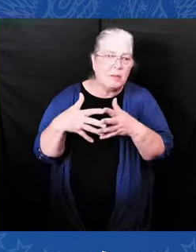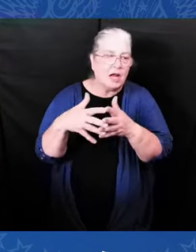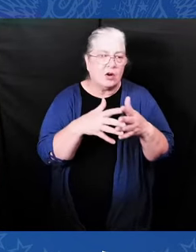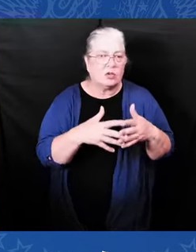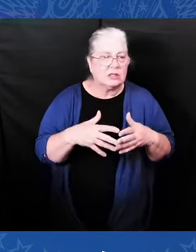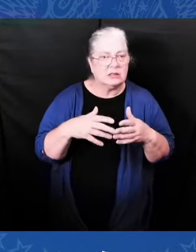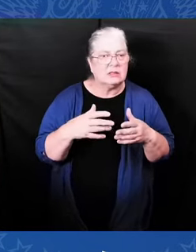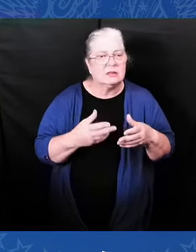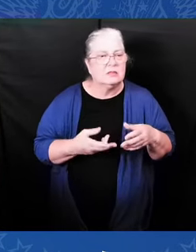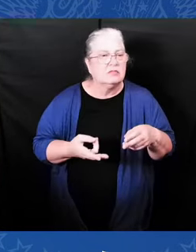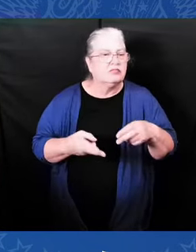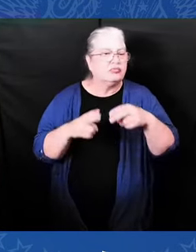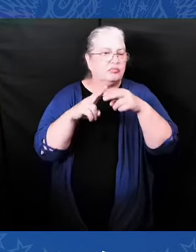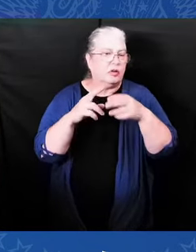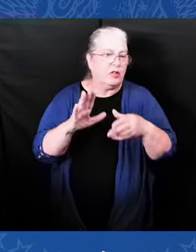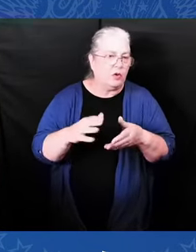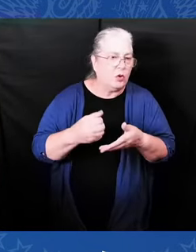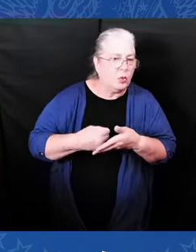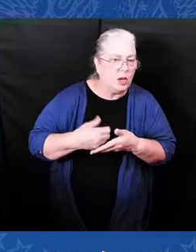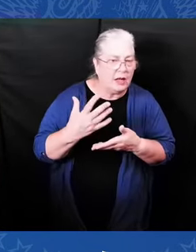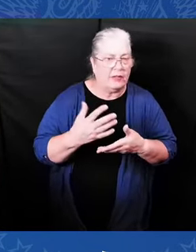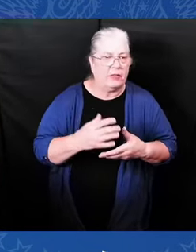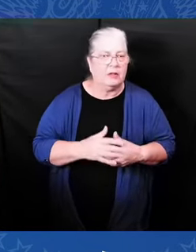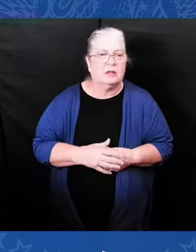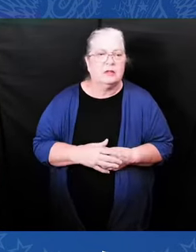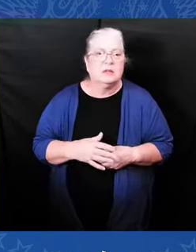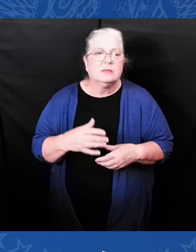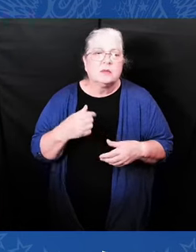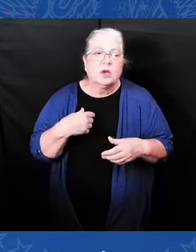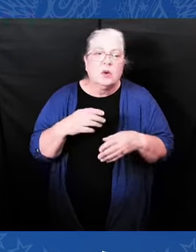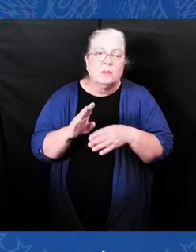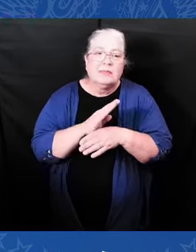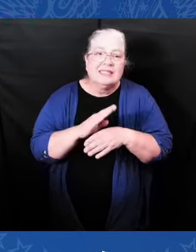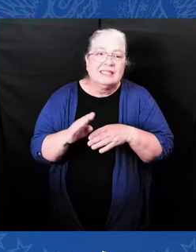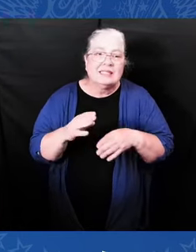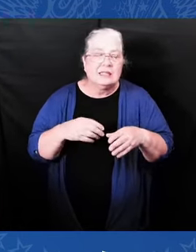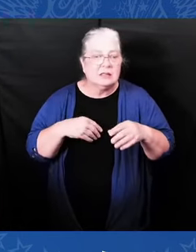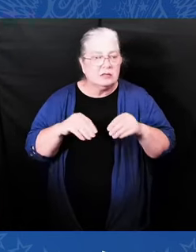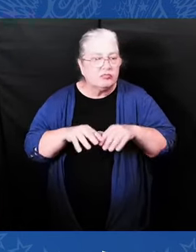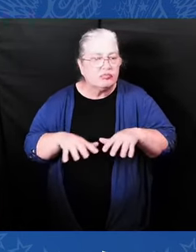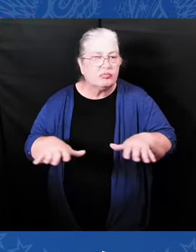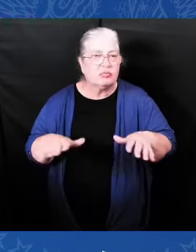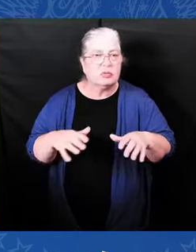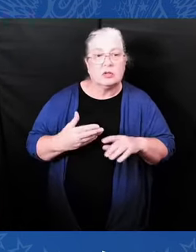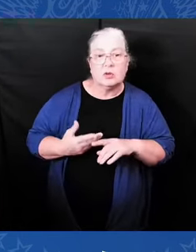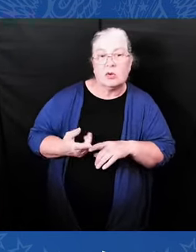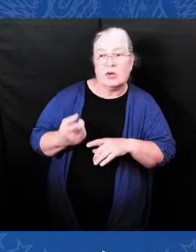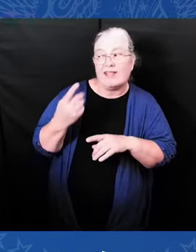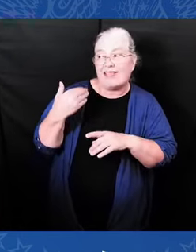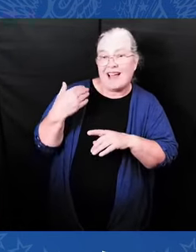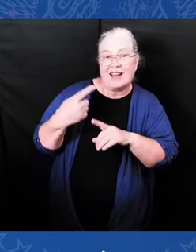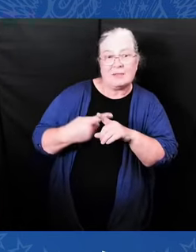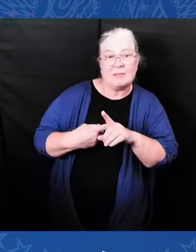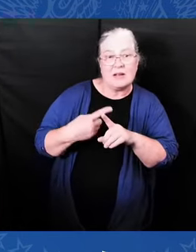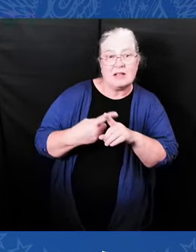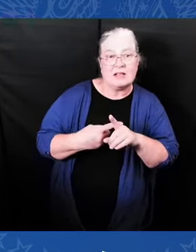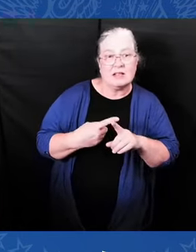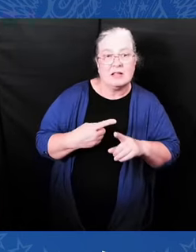Black-owned businesses grow. Last month, Vice President Harris announced a recipient of more than